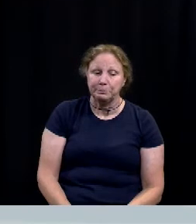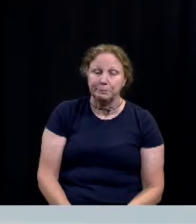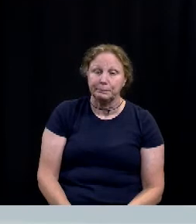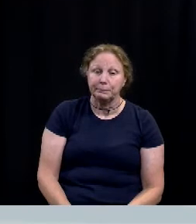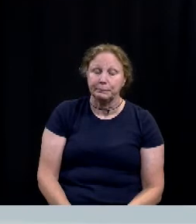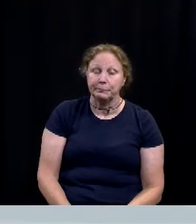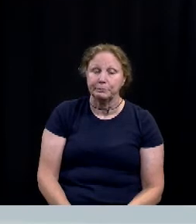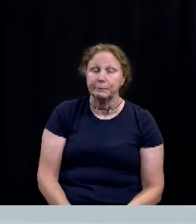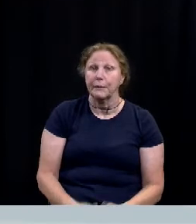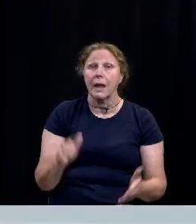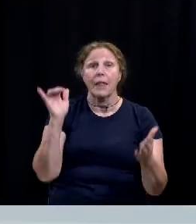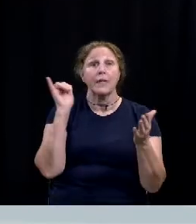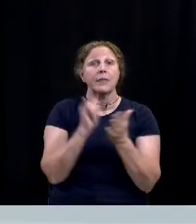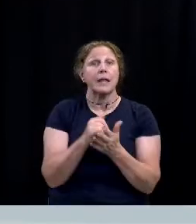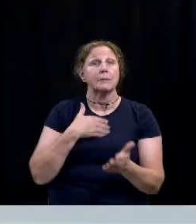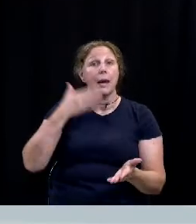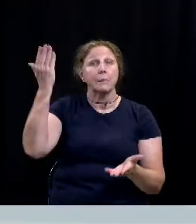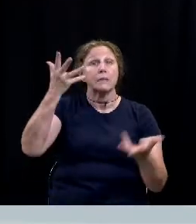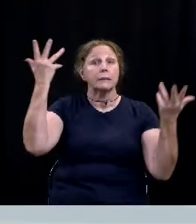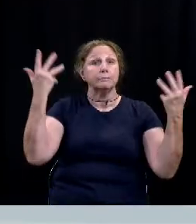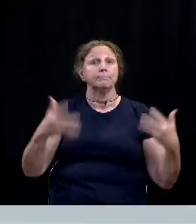and that is my presentation